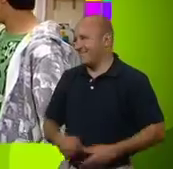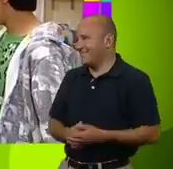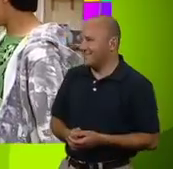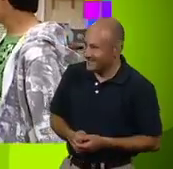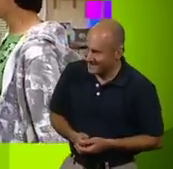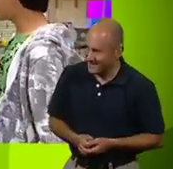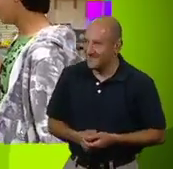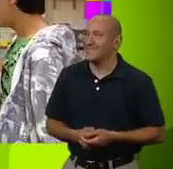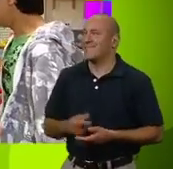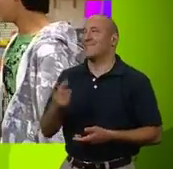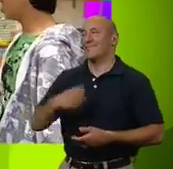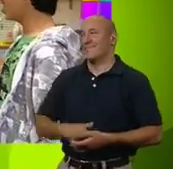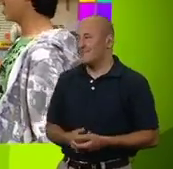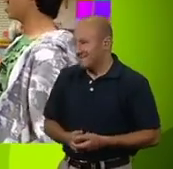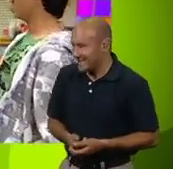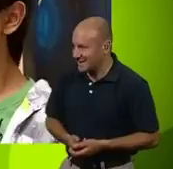-mh.